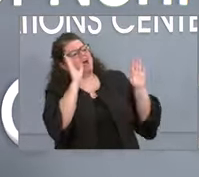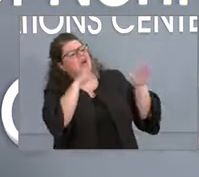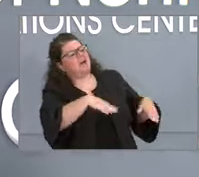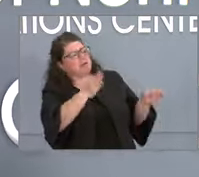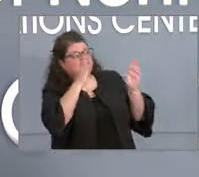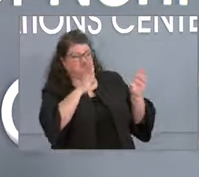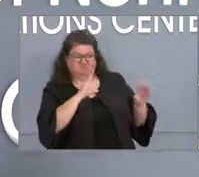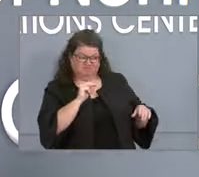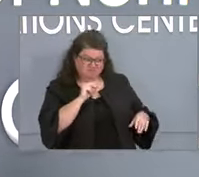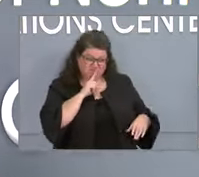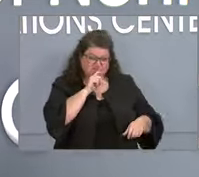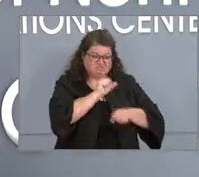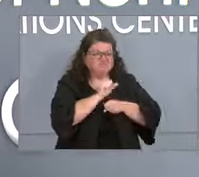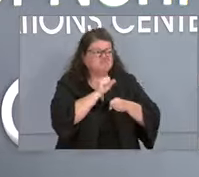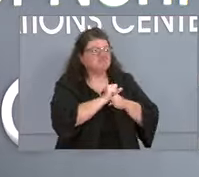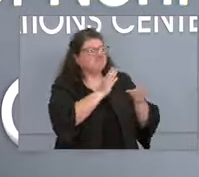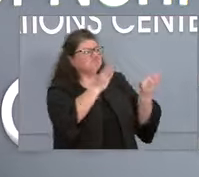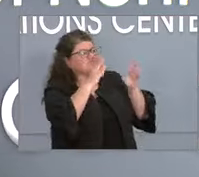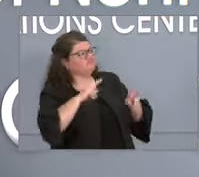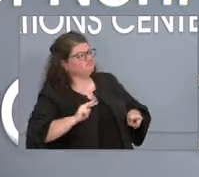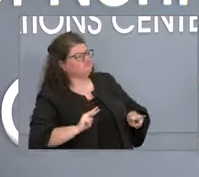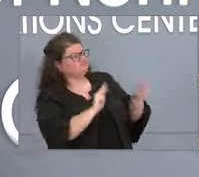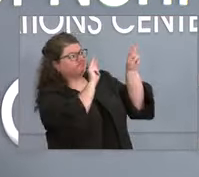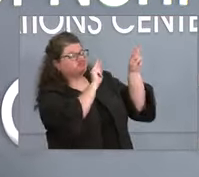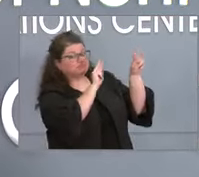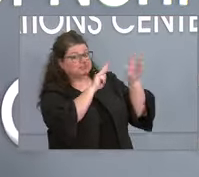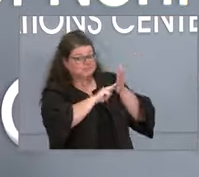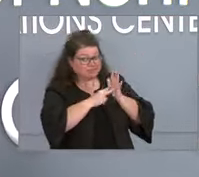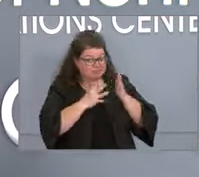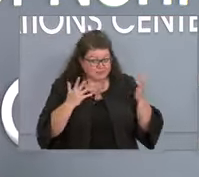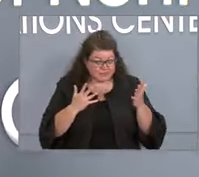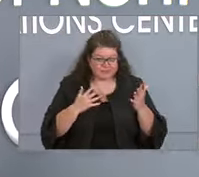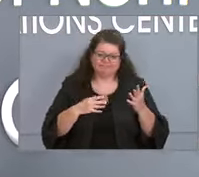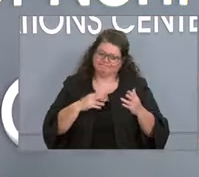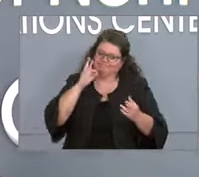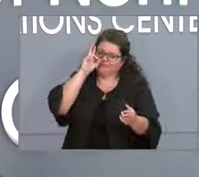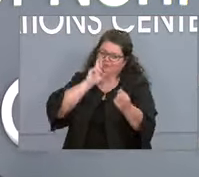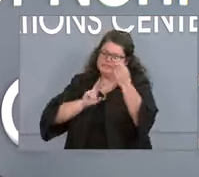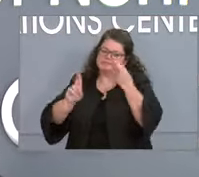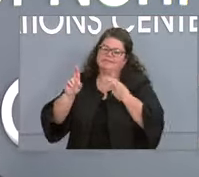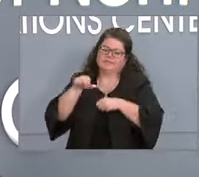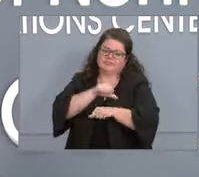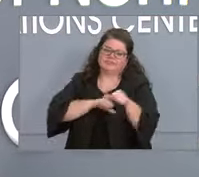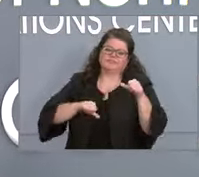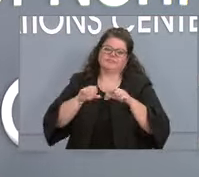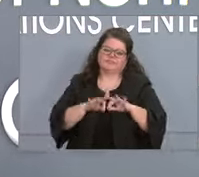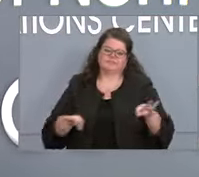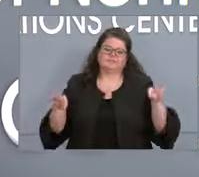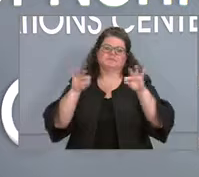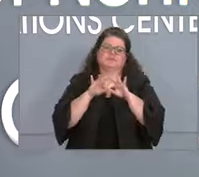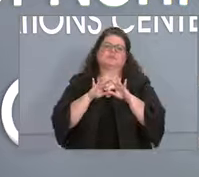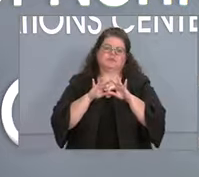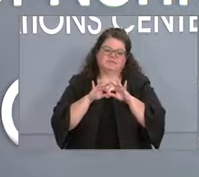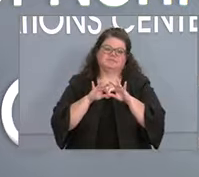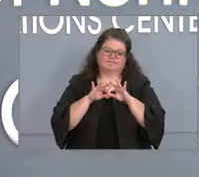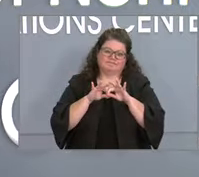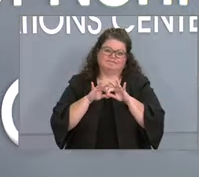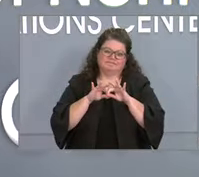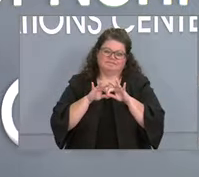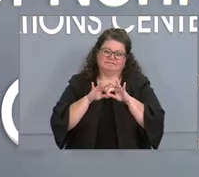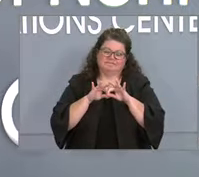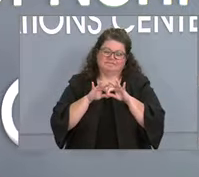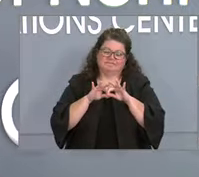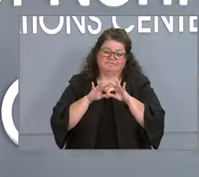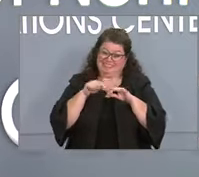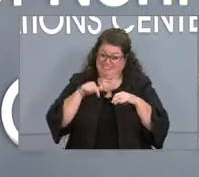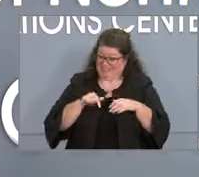Being civil and respectful of one another is more important than ever as we navigate another COVID school